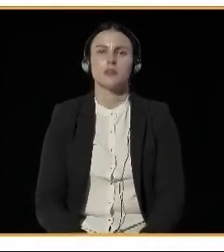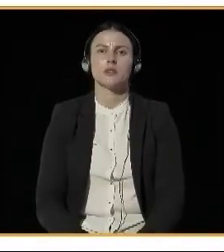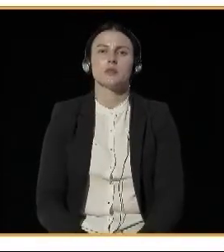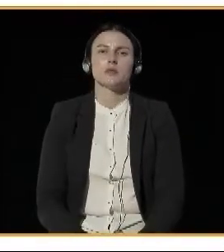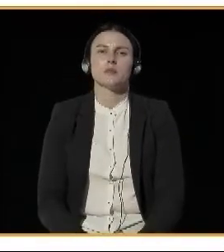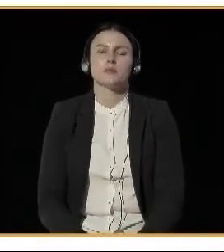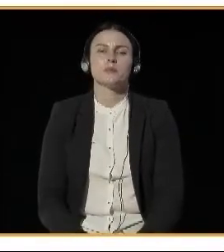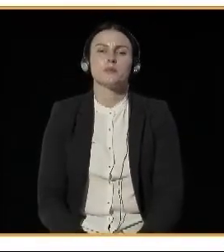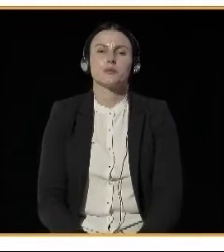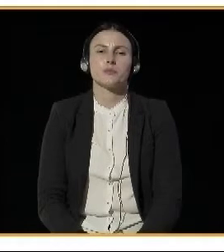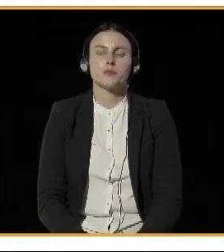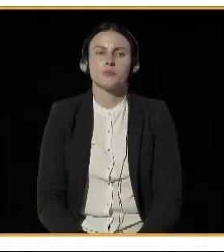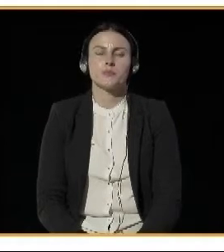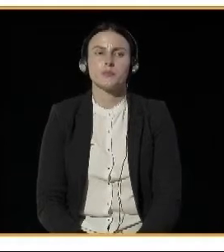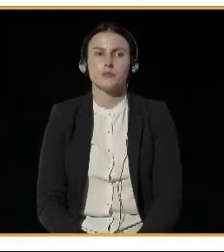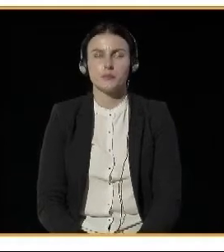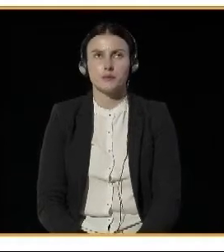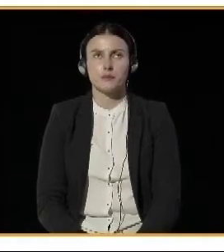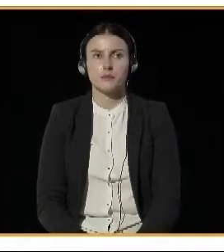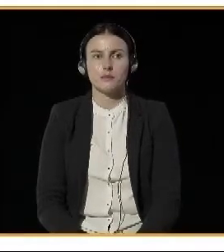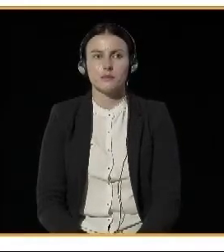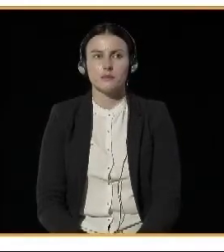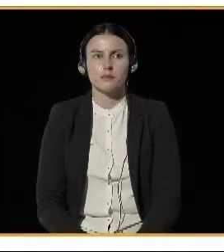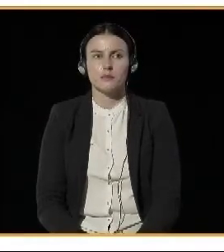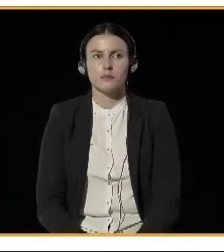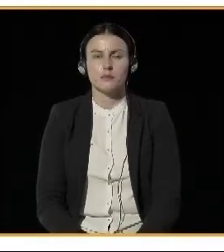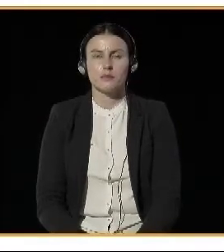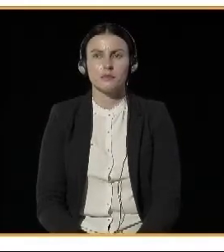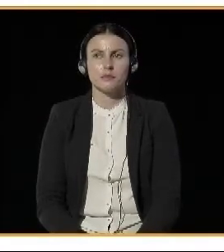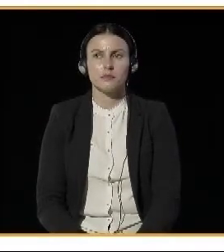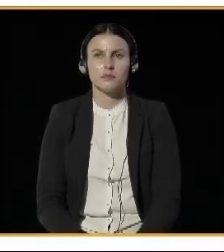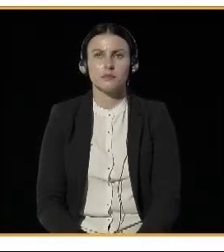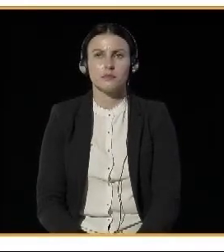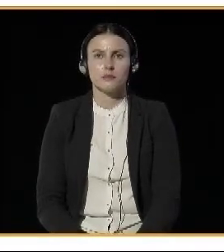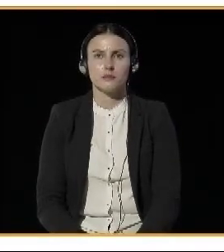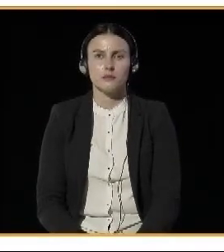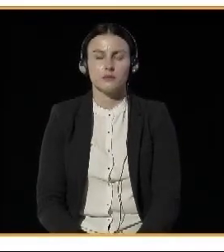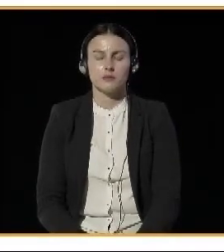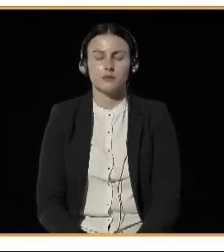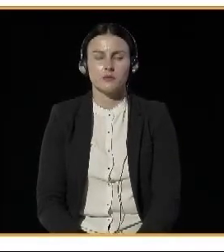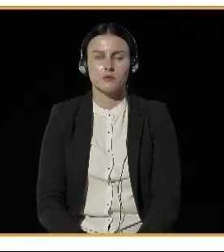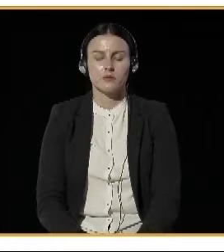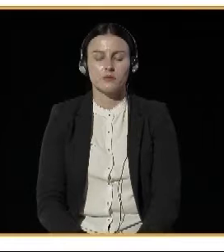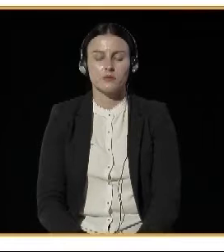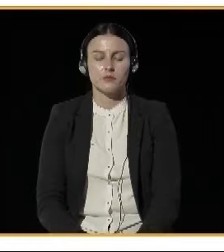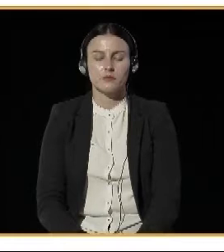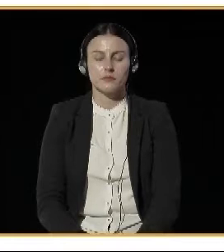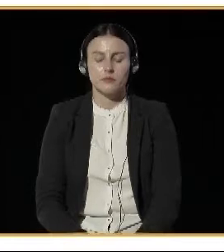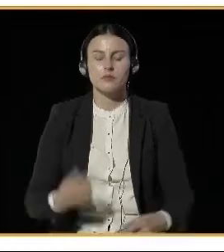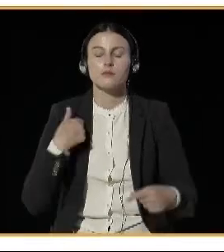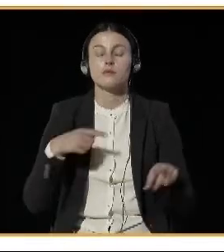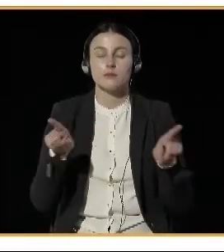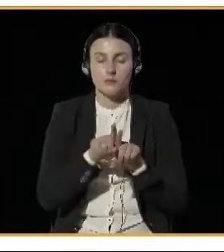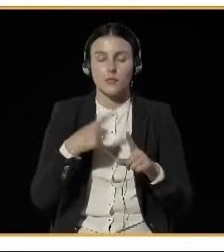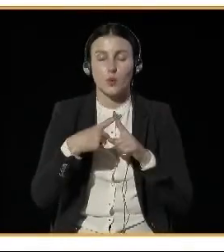We've also taken part in several ad campaigns to raise awareness